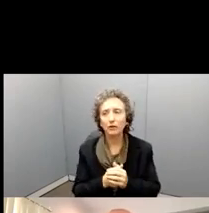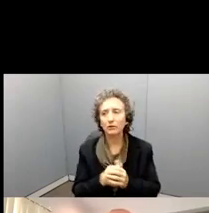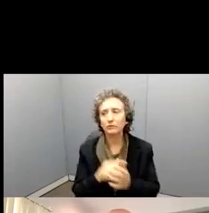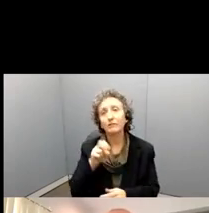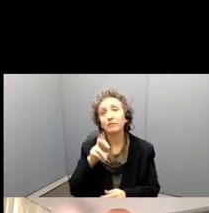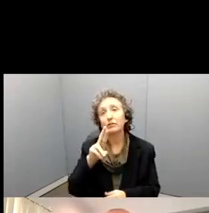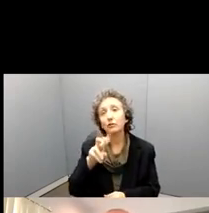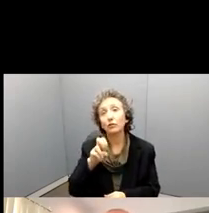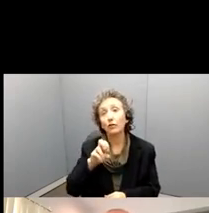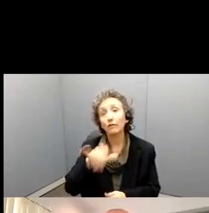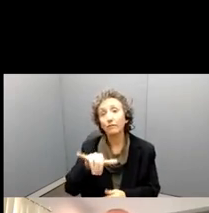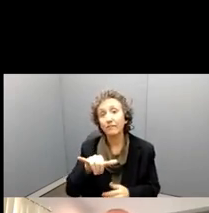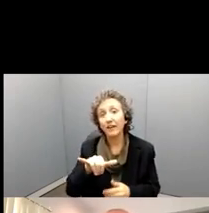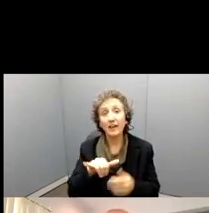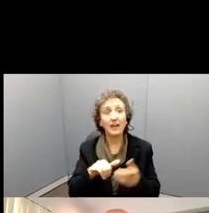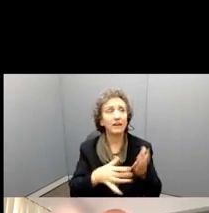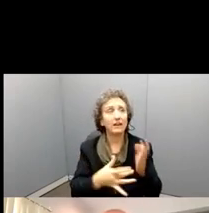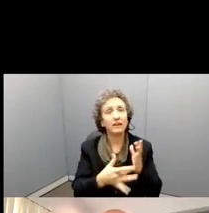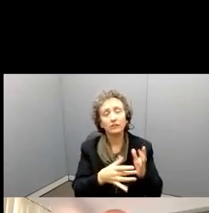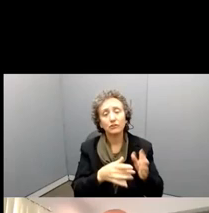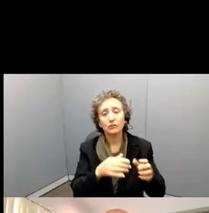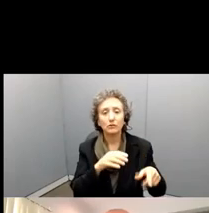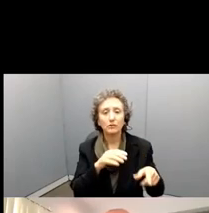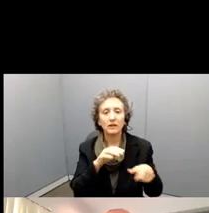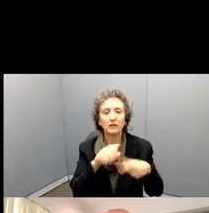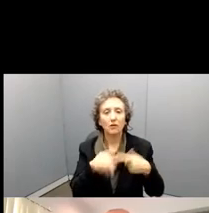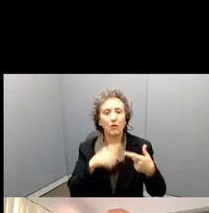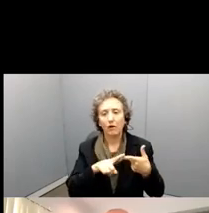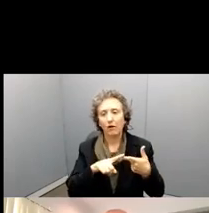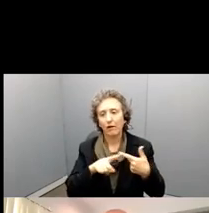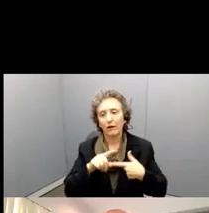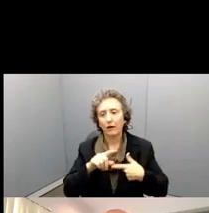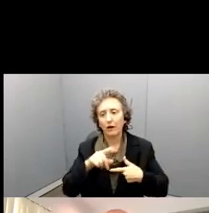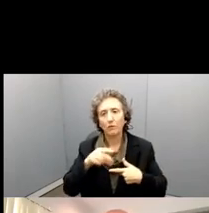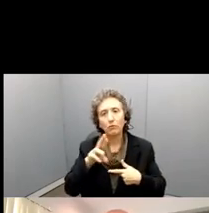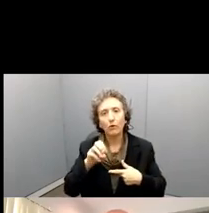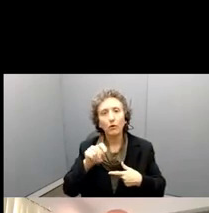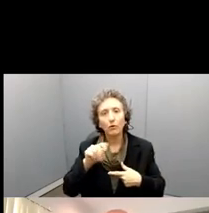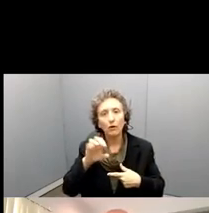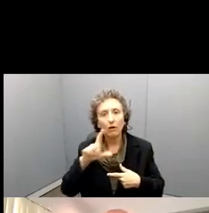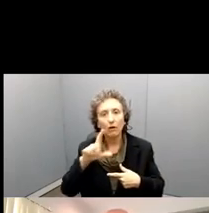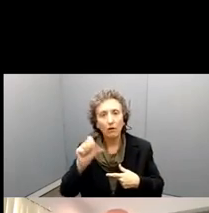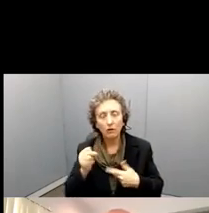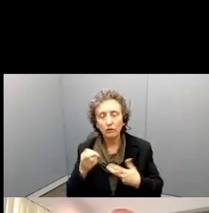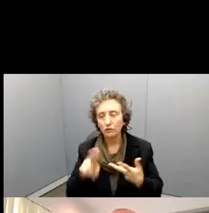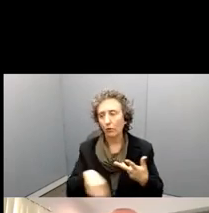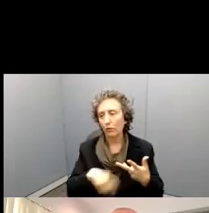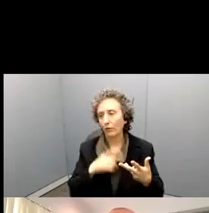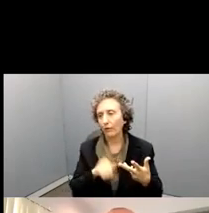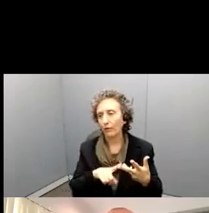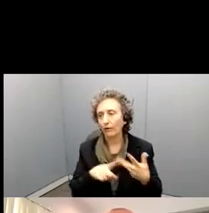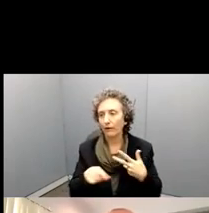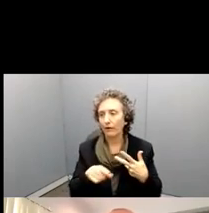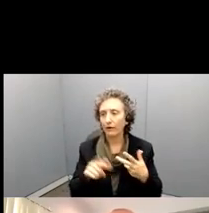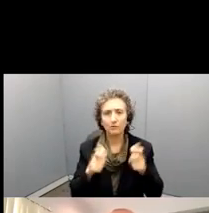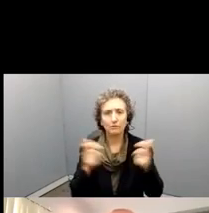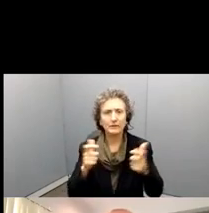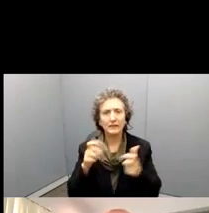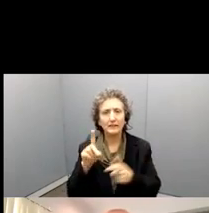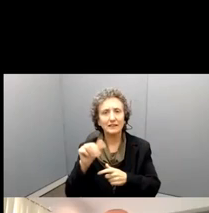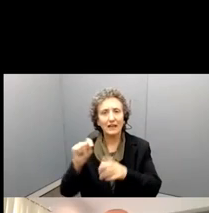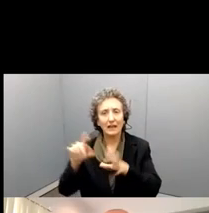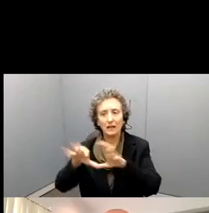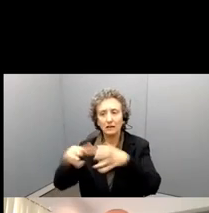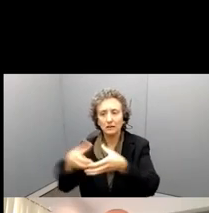or interview protocols or specific variables and things from a, a large-scale data set that you have